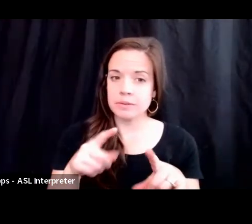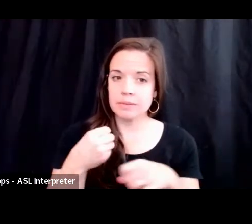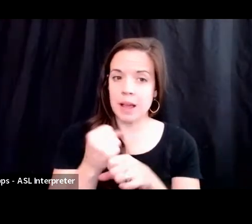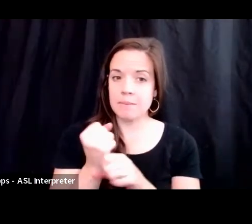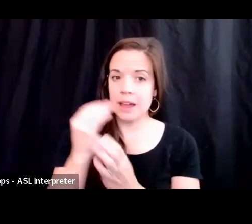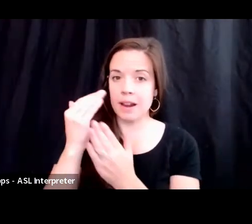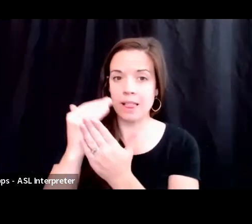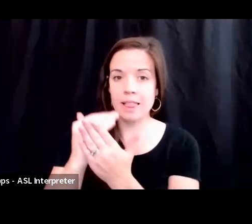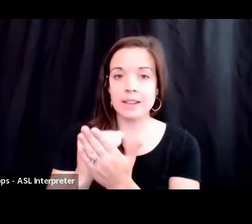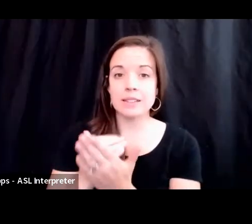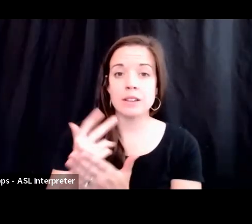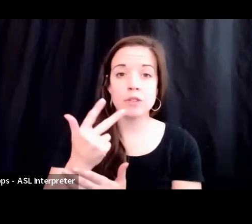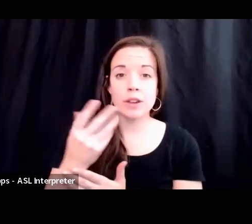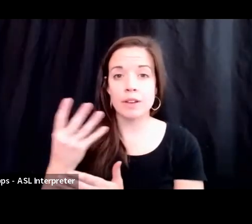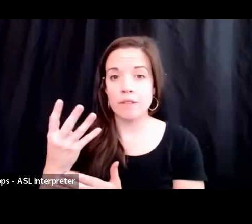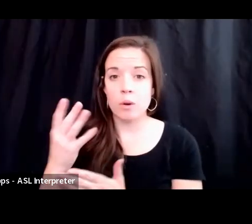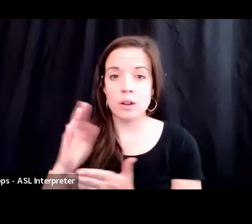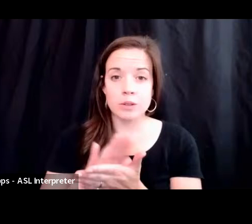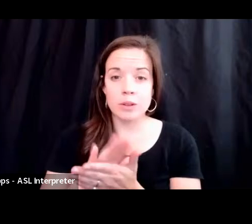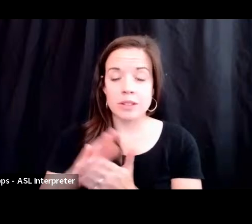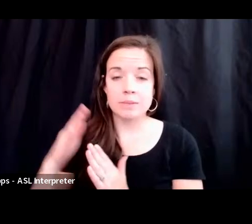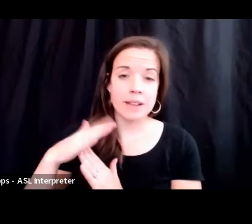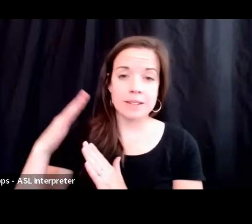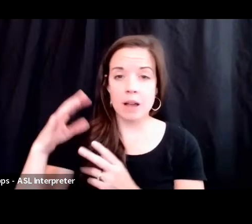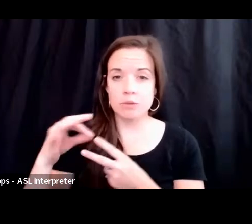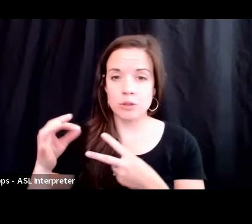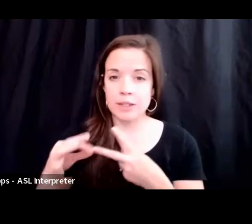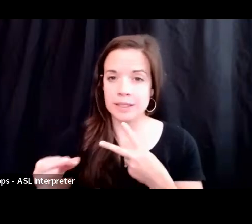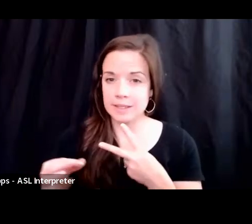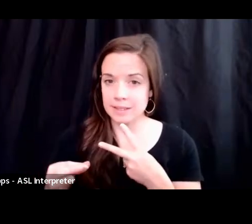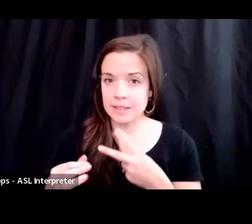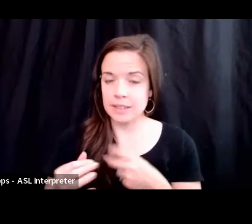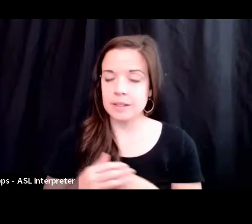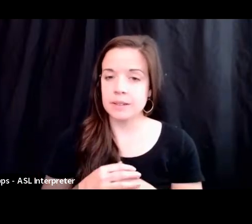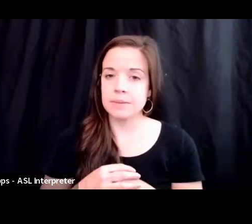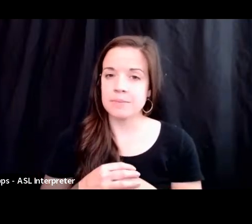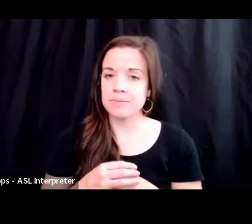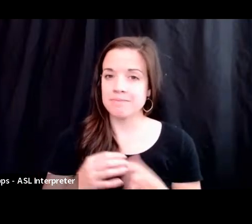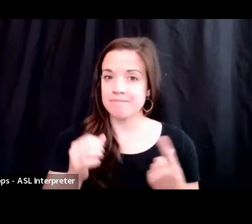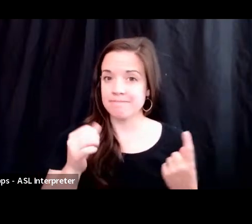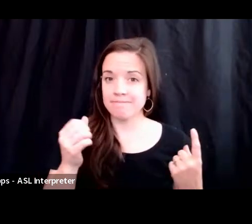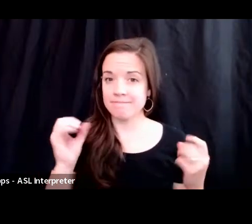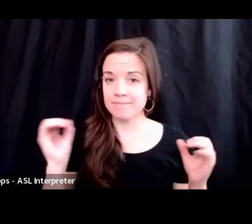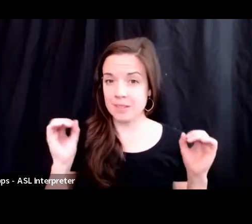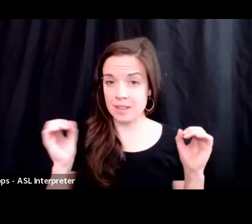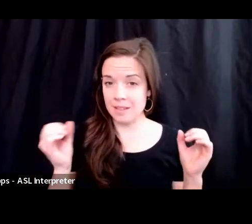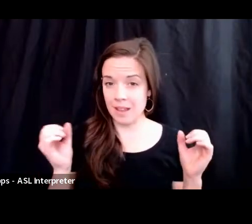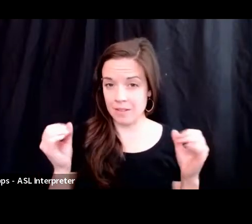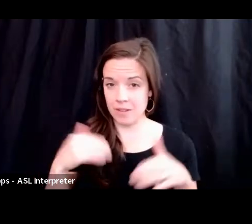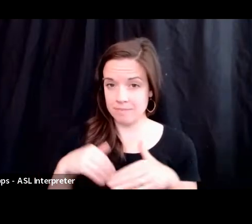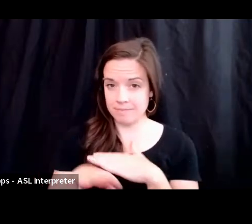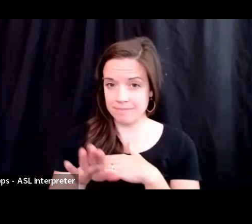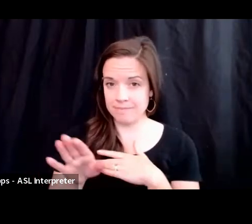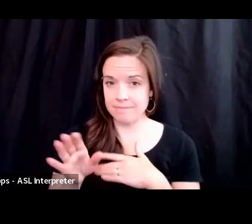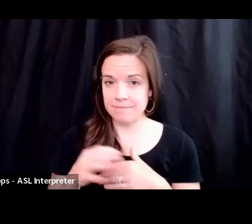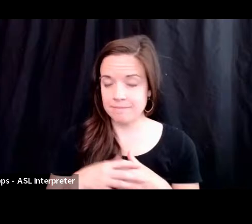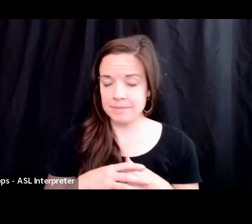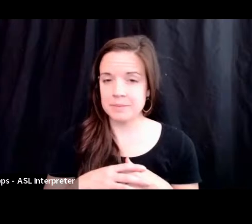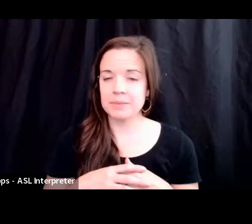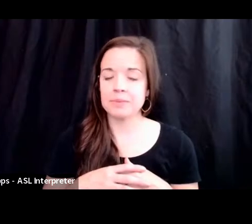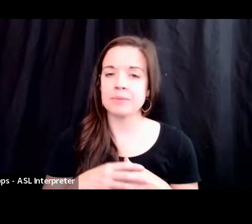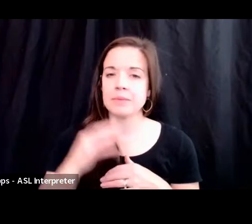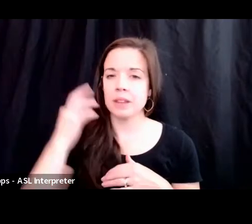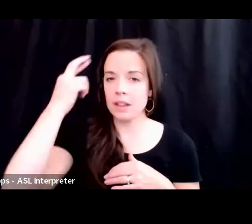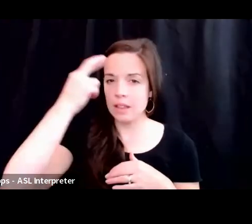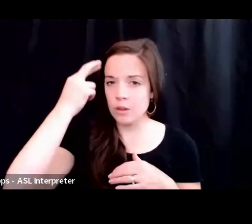three or four schools that were my top choices. And I didn't get into any of those law schools. And the reason